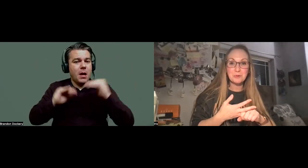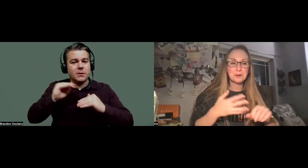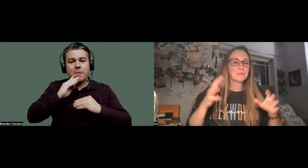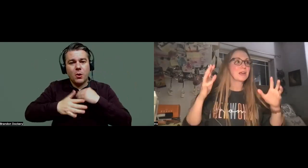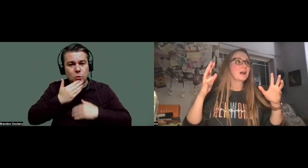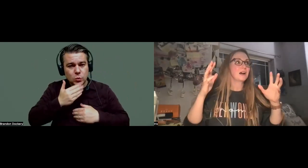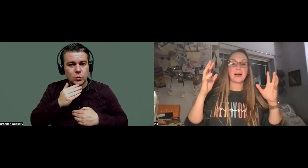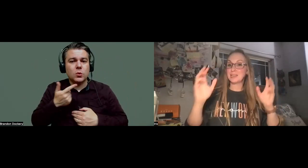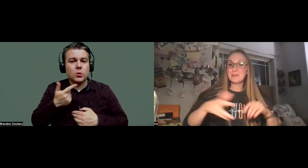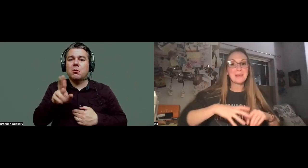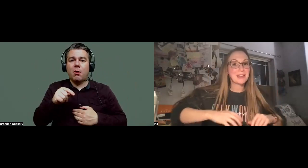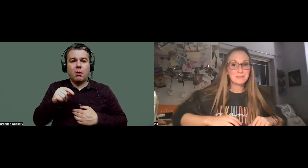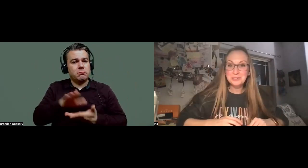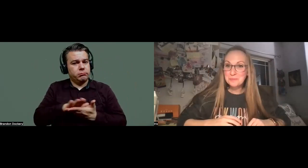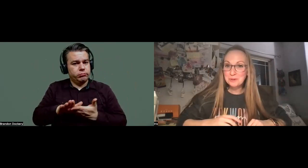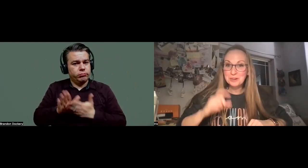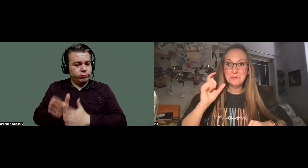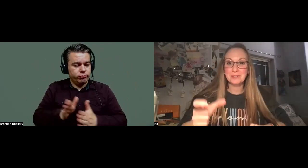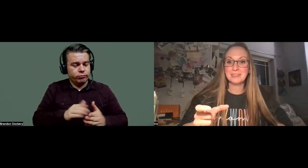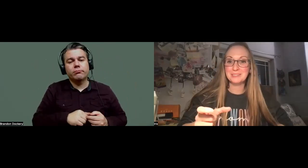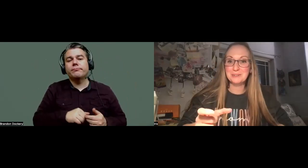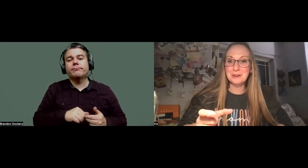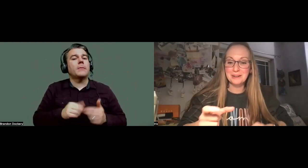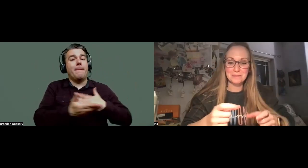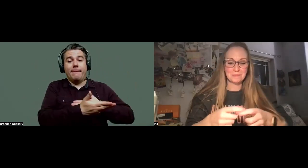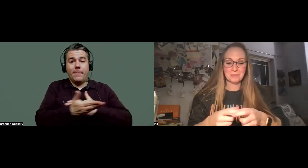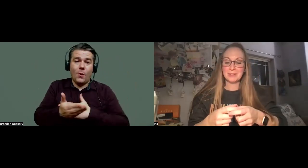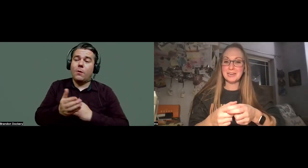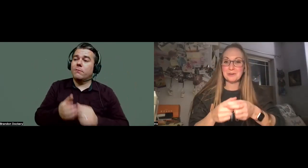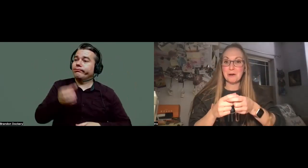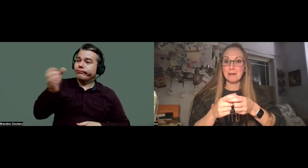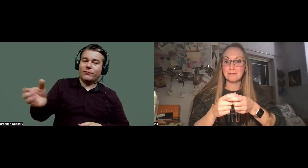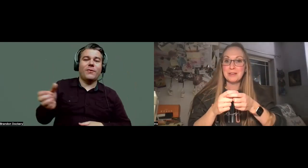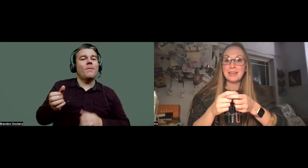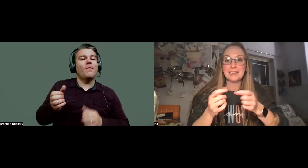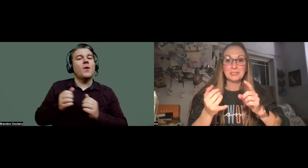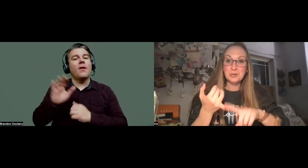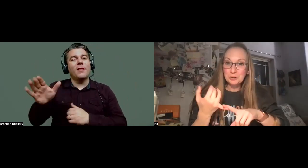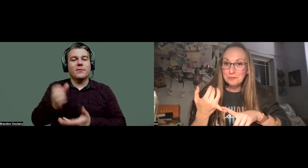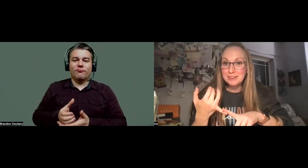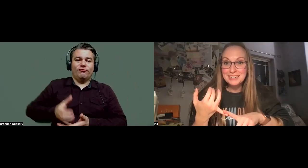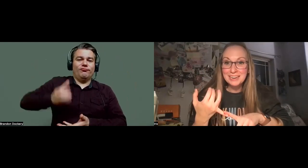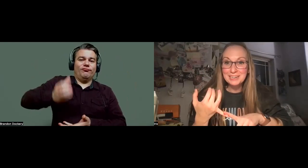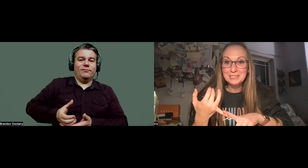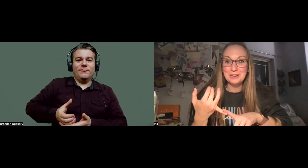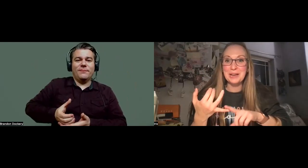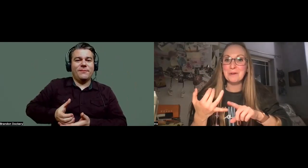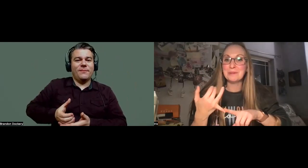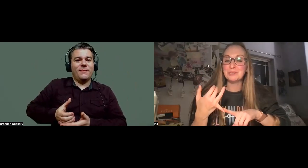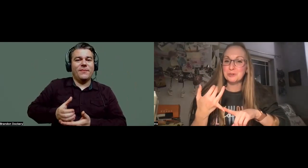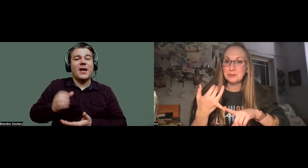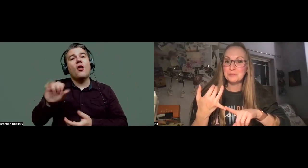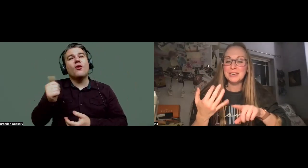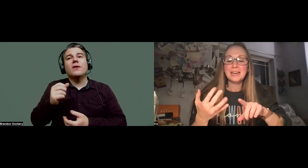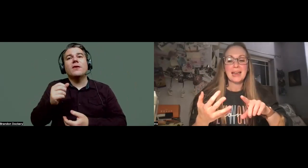in order. Uh, I give him that every single morning with his little, um, container of his nerve that he takes to